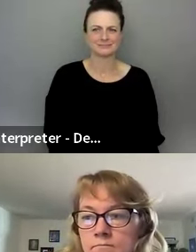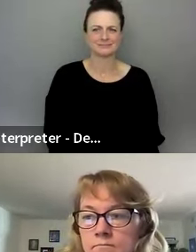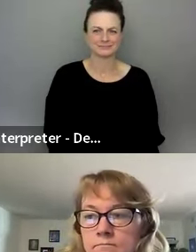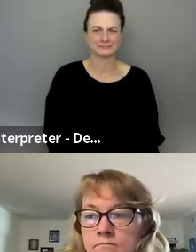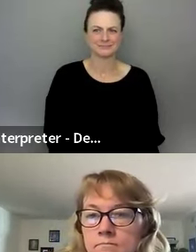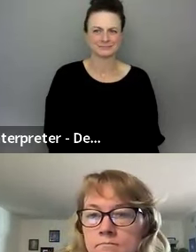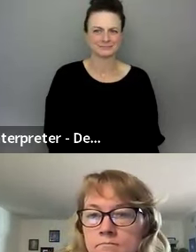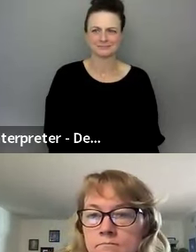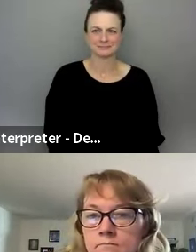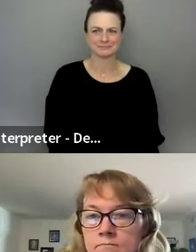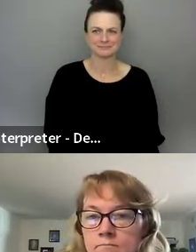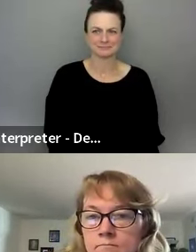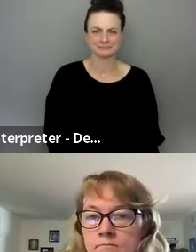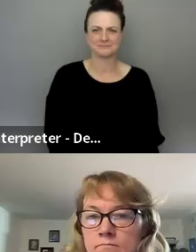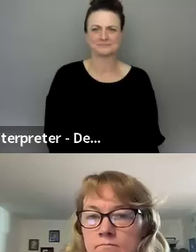Yeah.